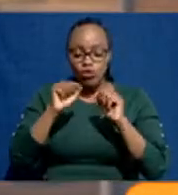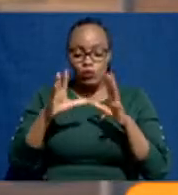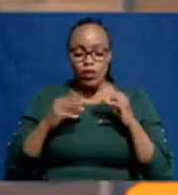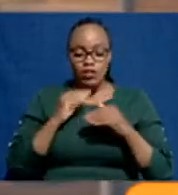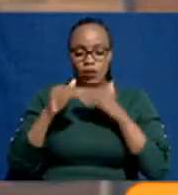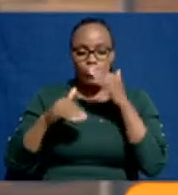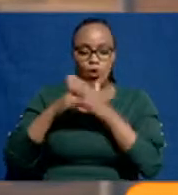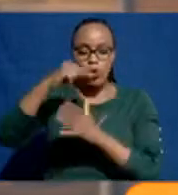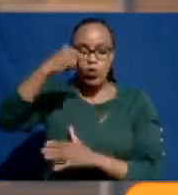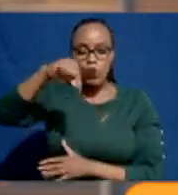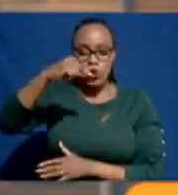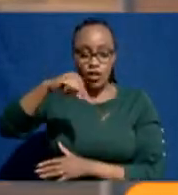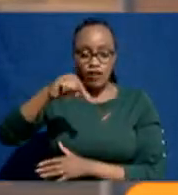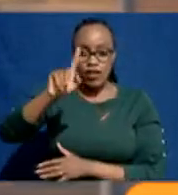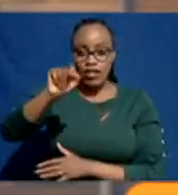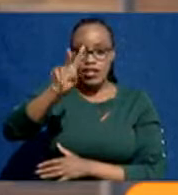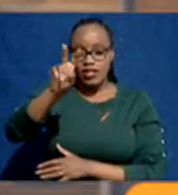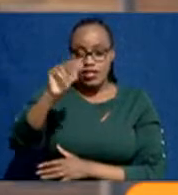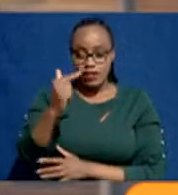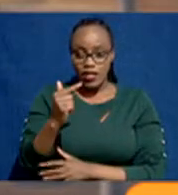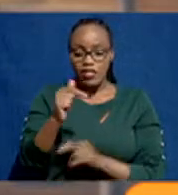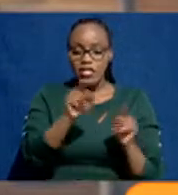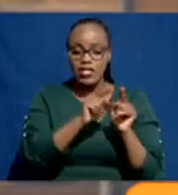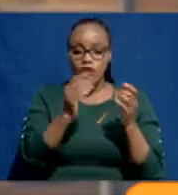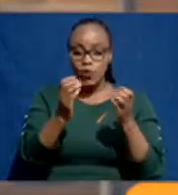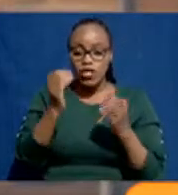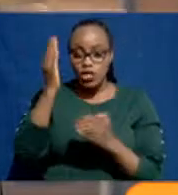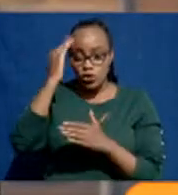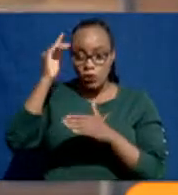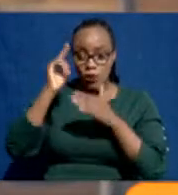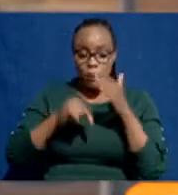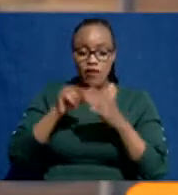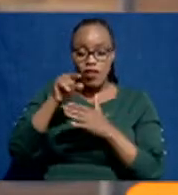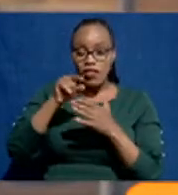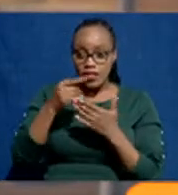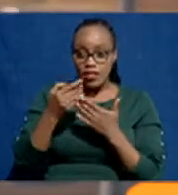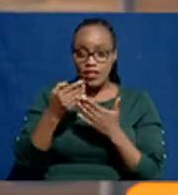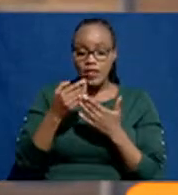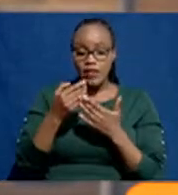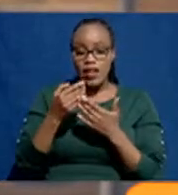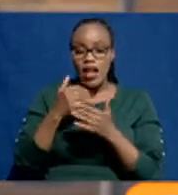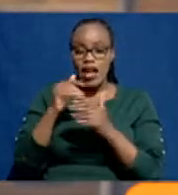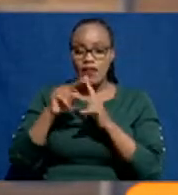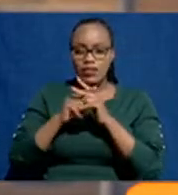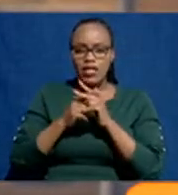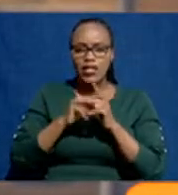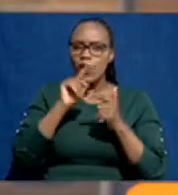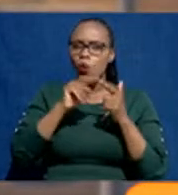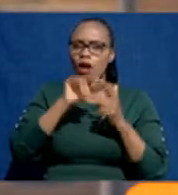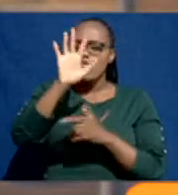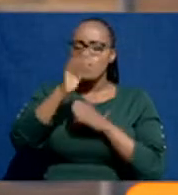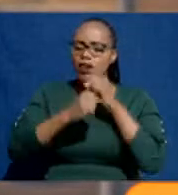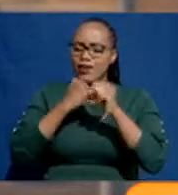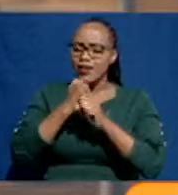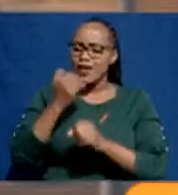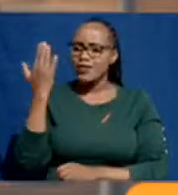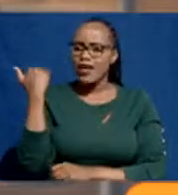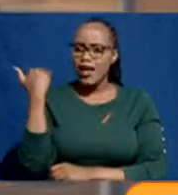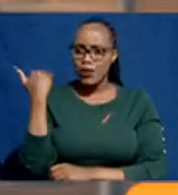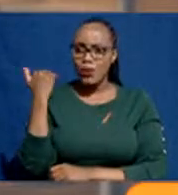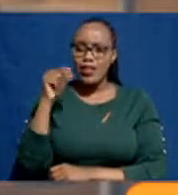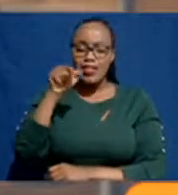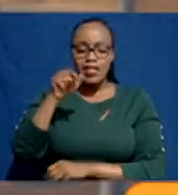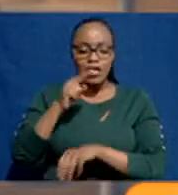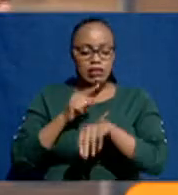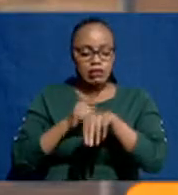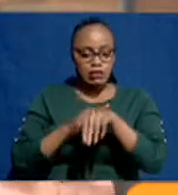strictly to be in TVET? We need to remember this, that this TVETization wave began about five years ago. At that